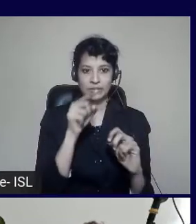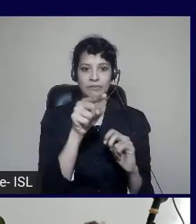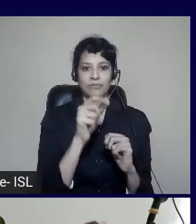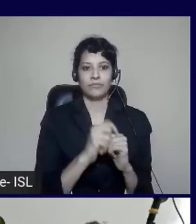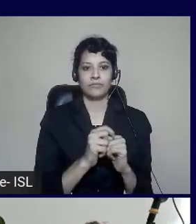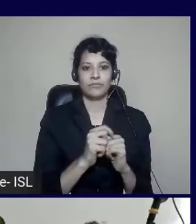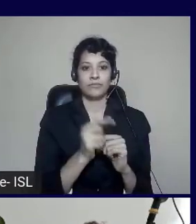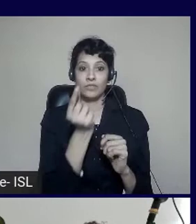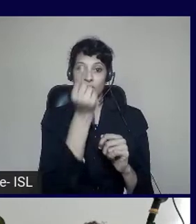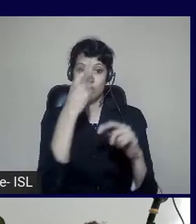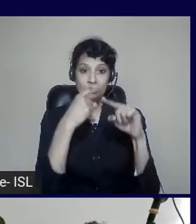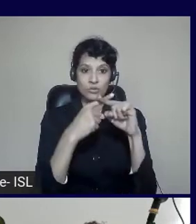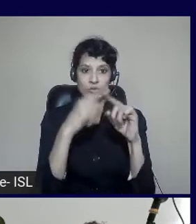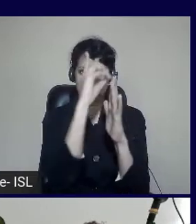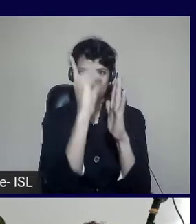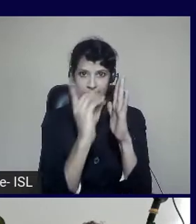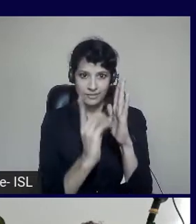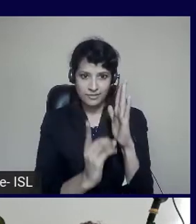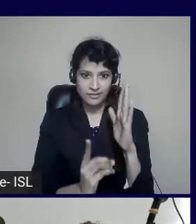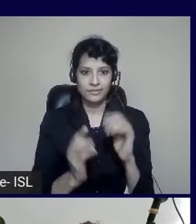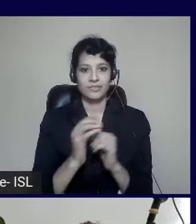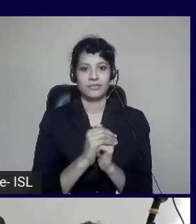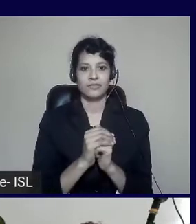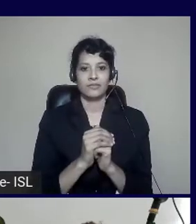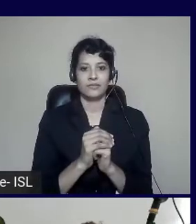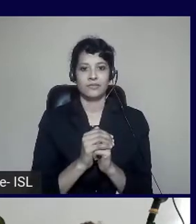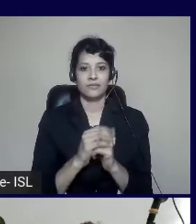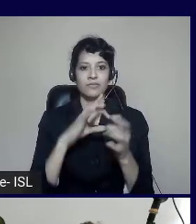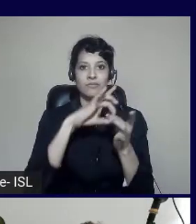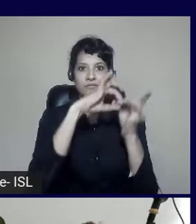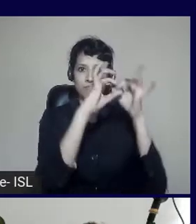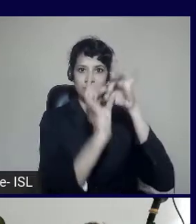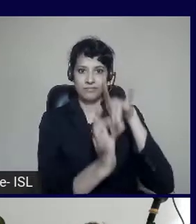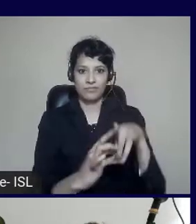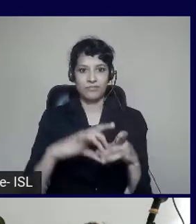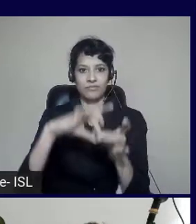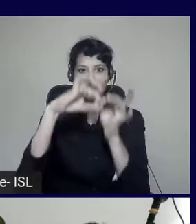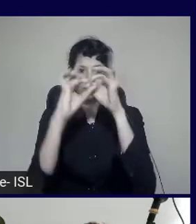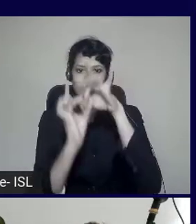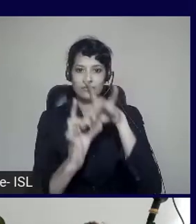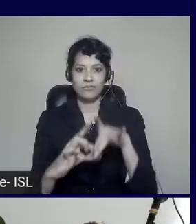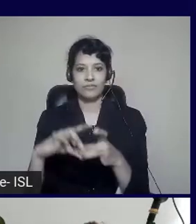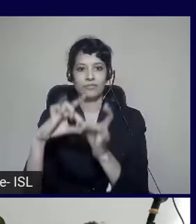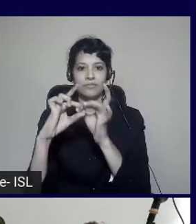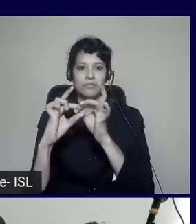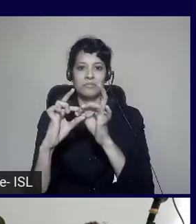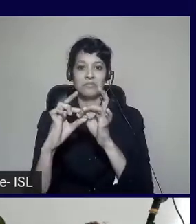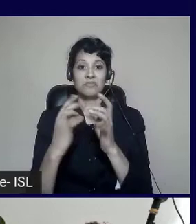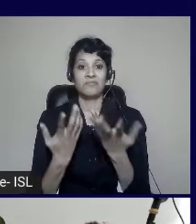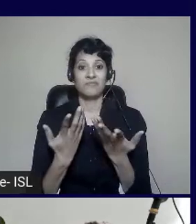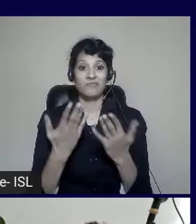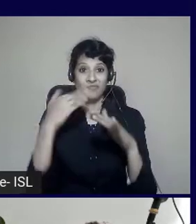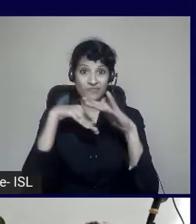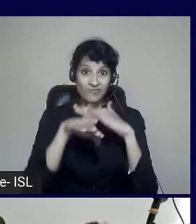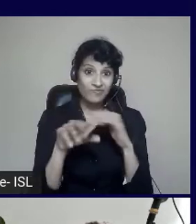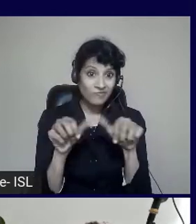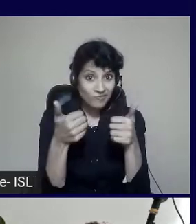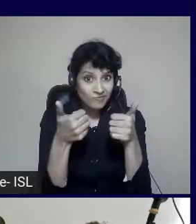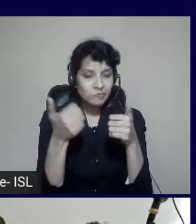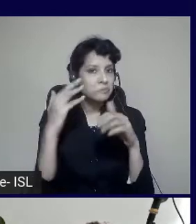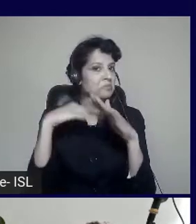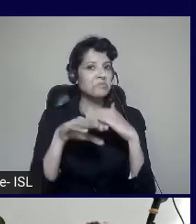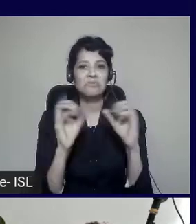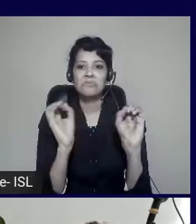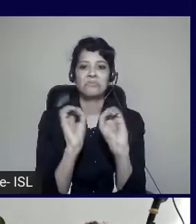where we create a wireframe for a product that may or may not be accessible. And then the UX research will go through multiple